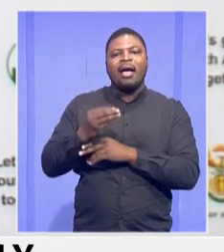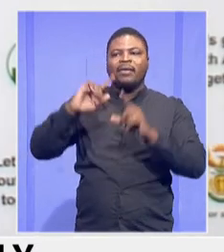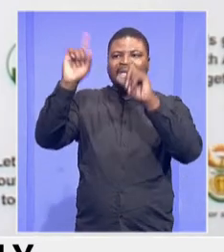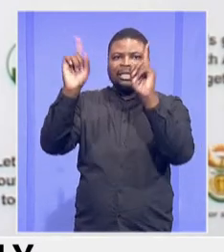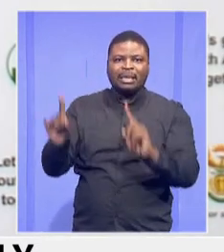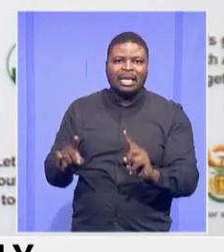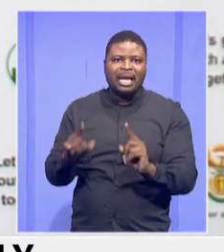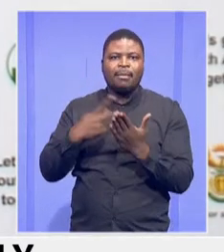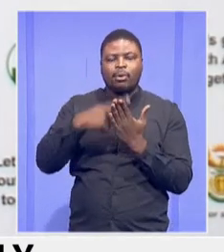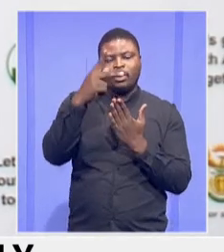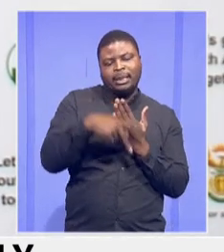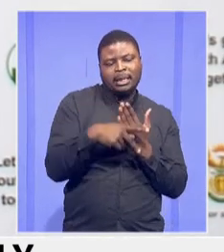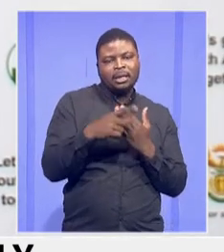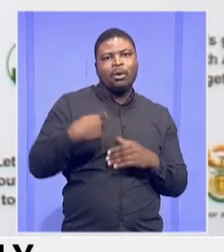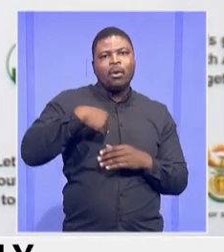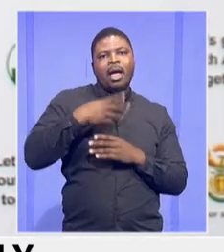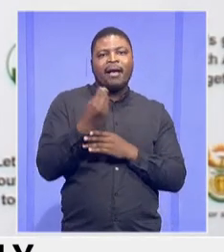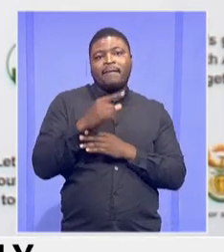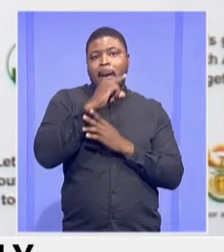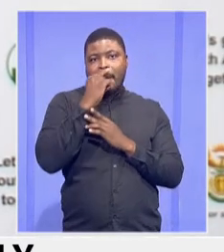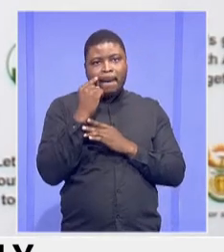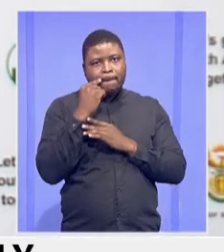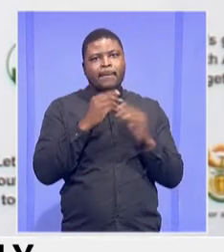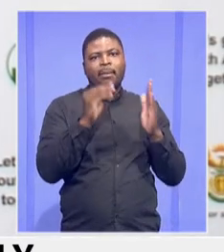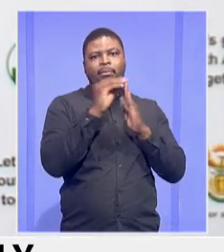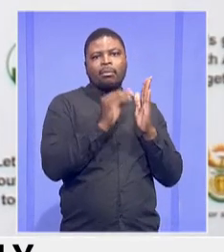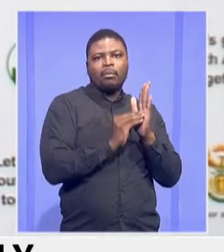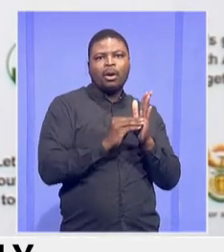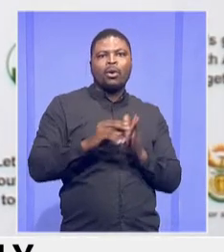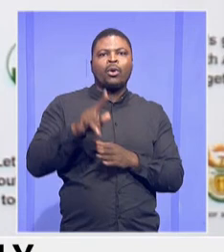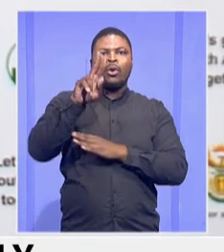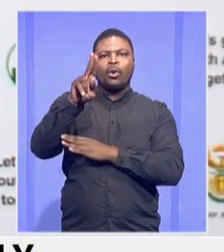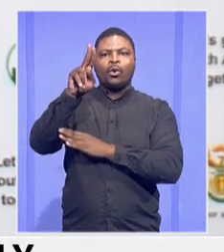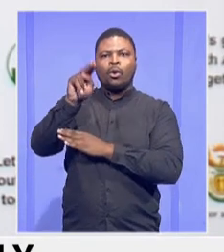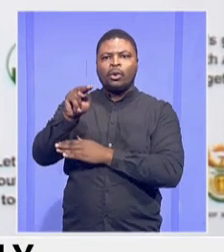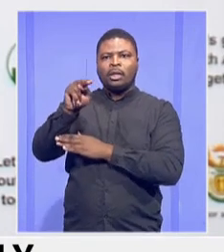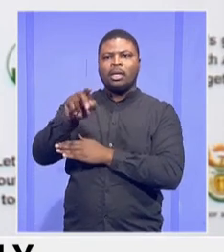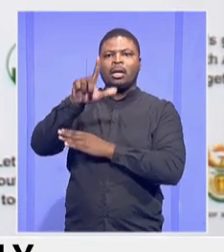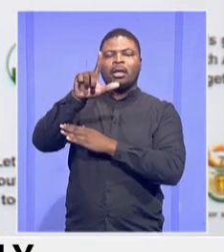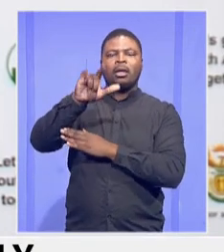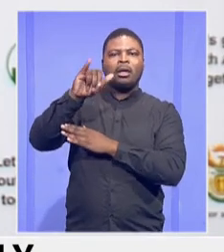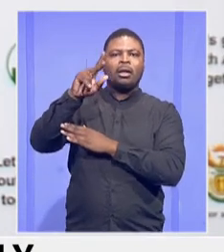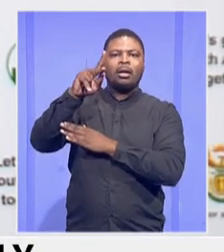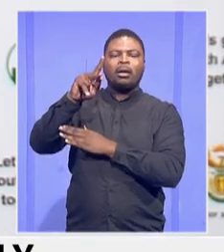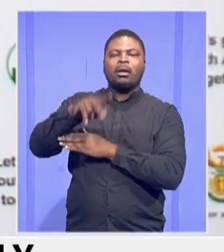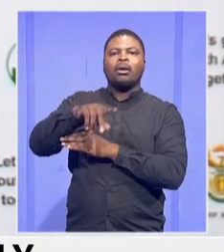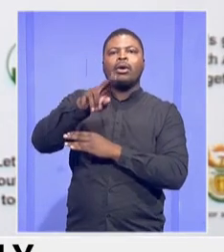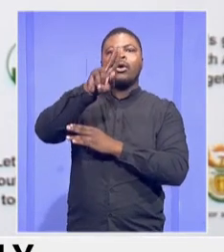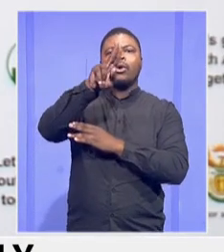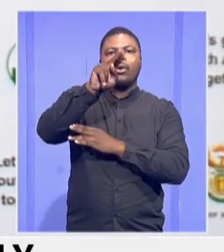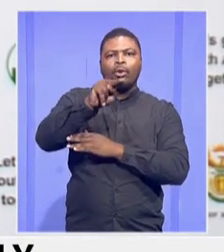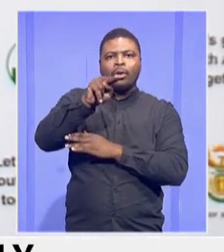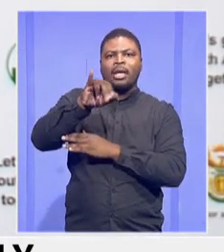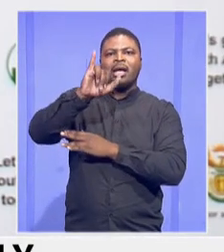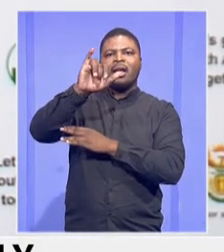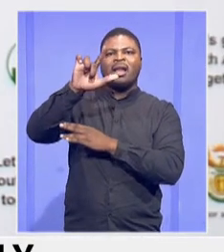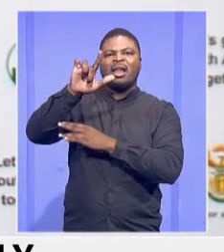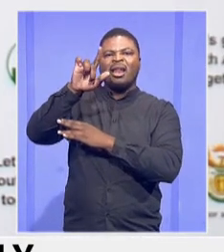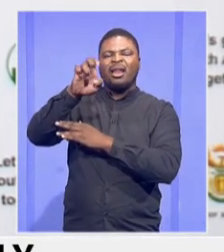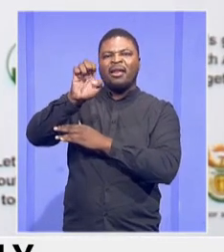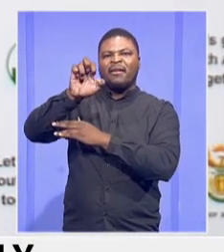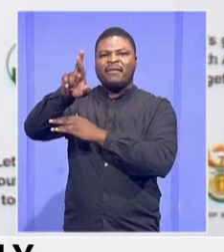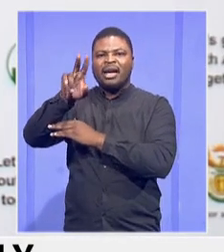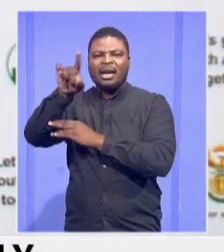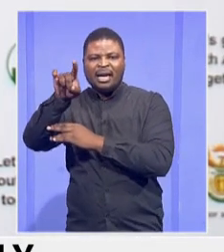name of those special projects. Unilever is one such that contributes enormously to help